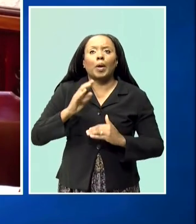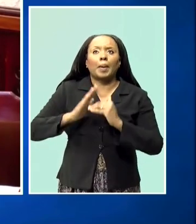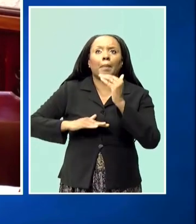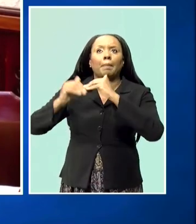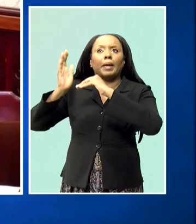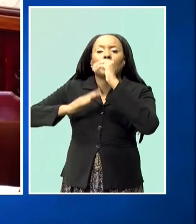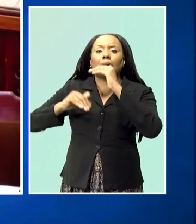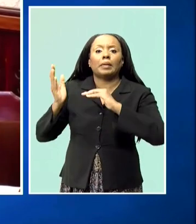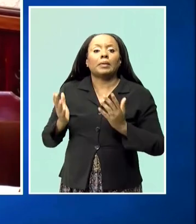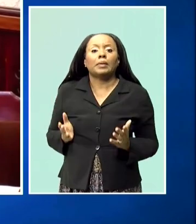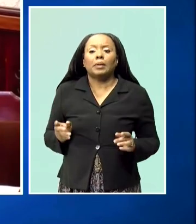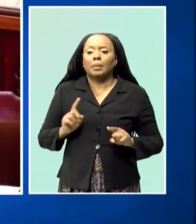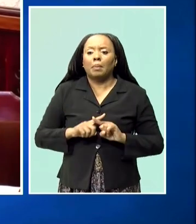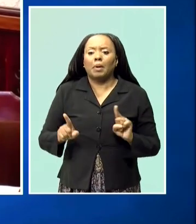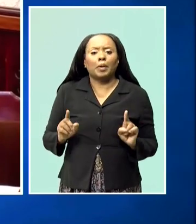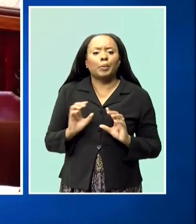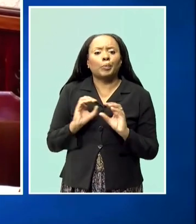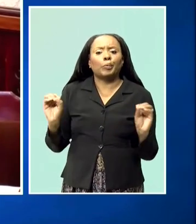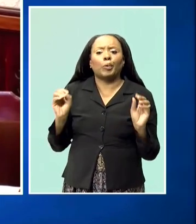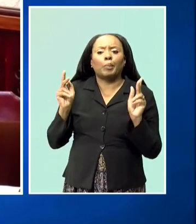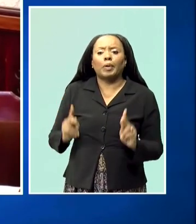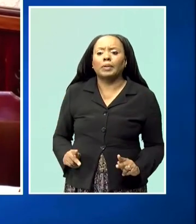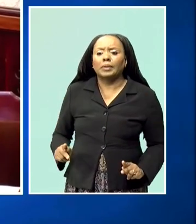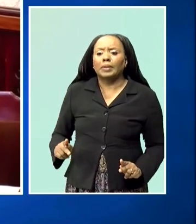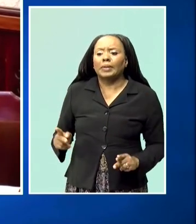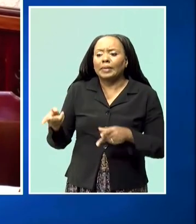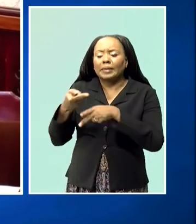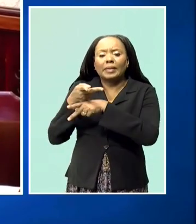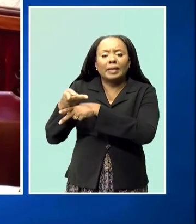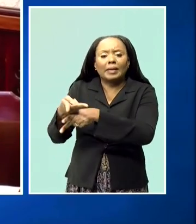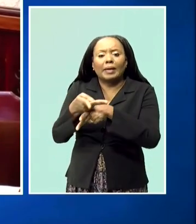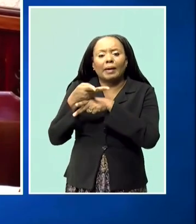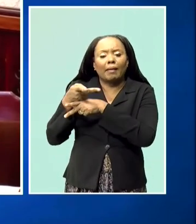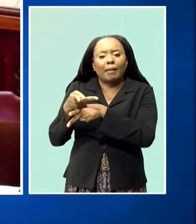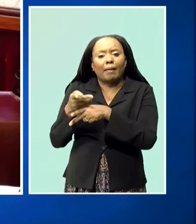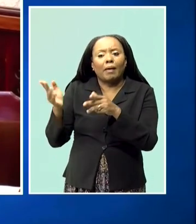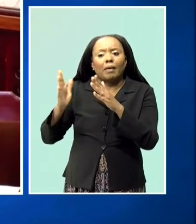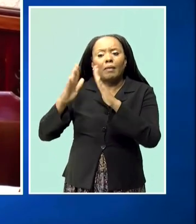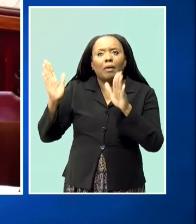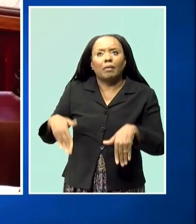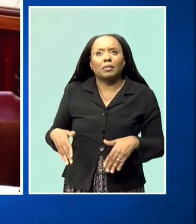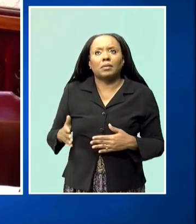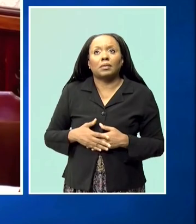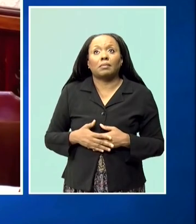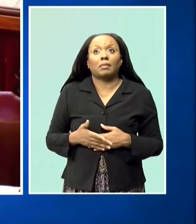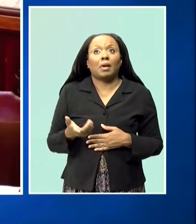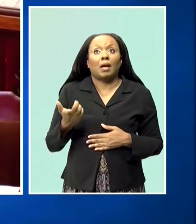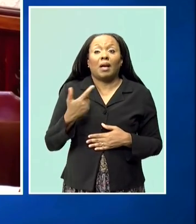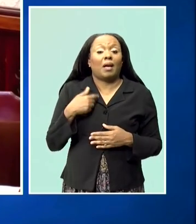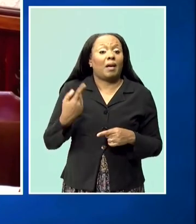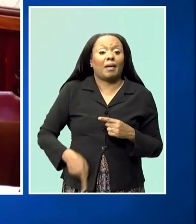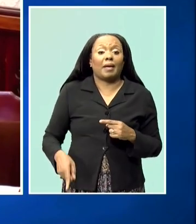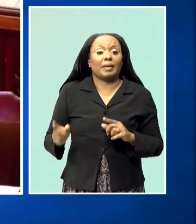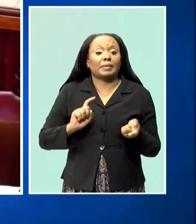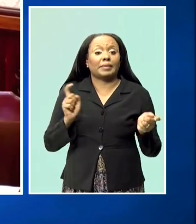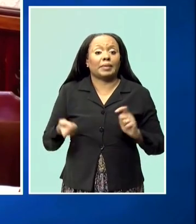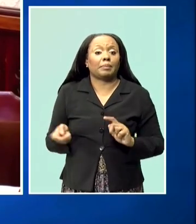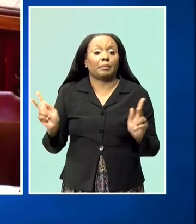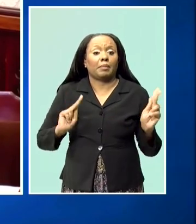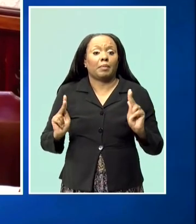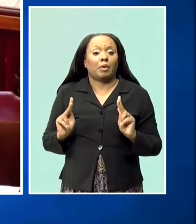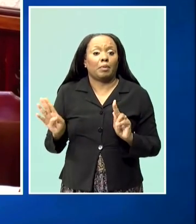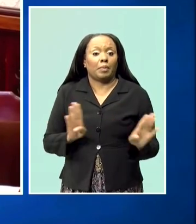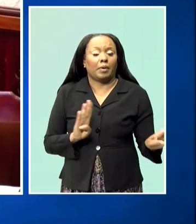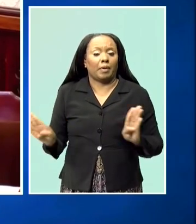had it when I was Minister of Education. I did my best to fix it. But with all the goodwill, I cannot change the behaviour of individuals overnight.